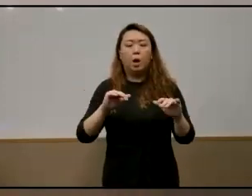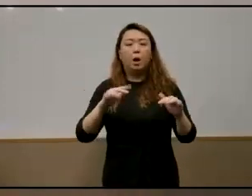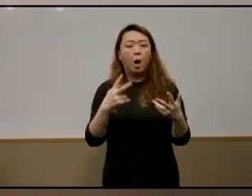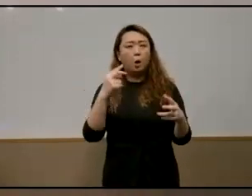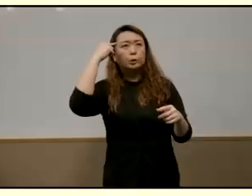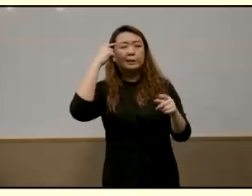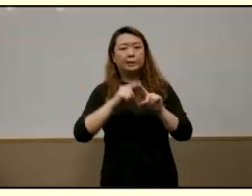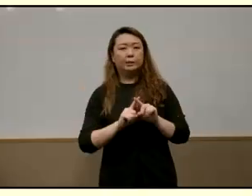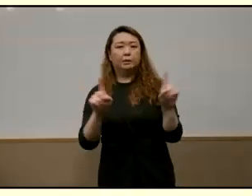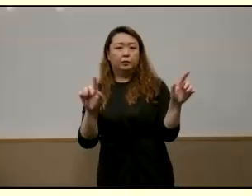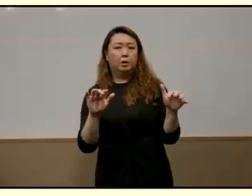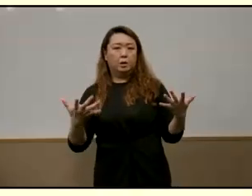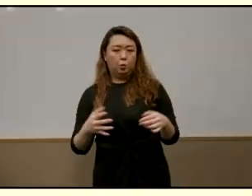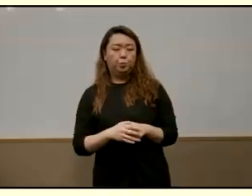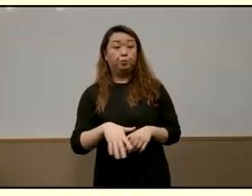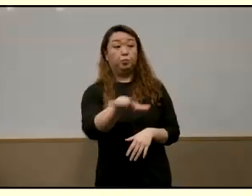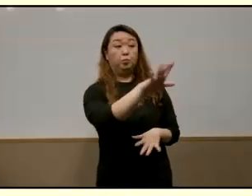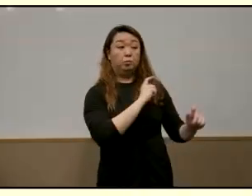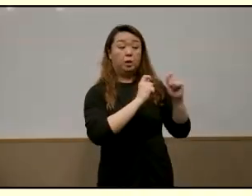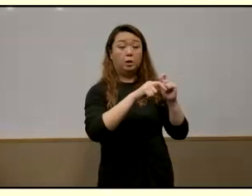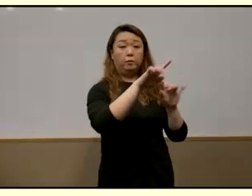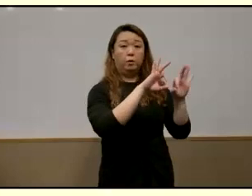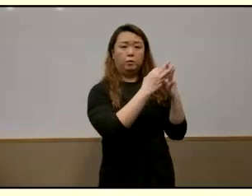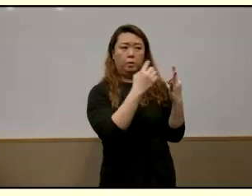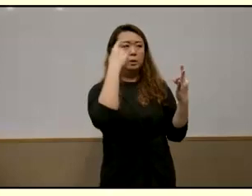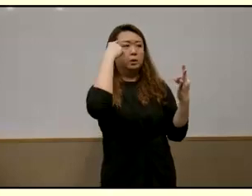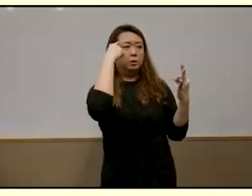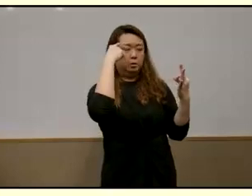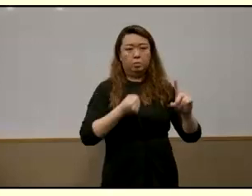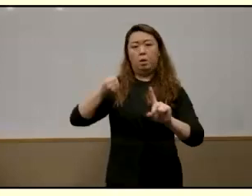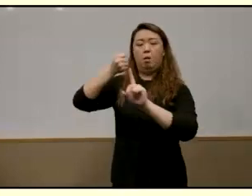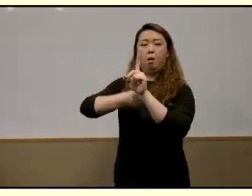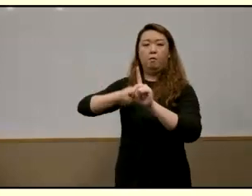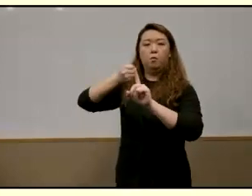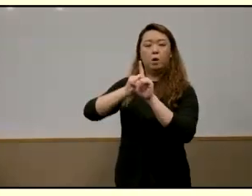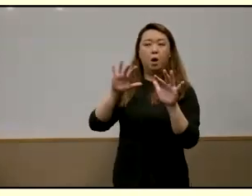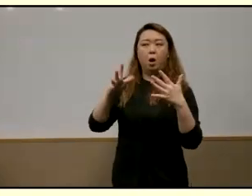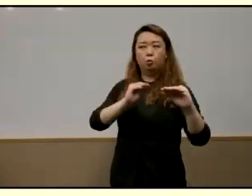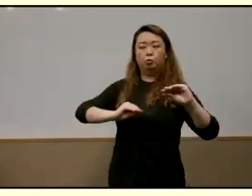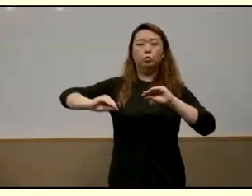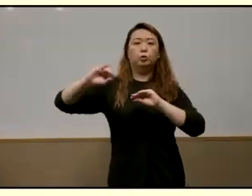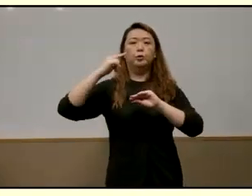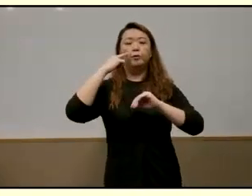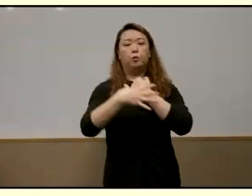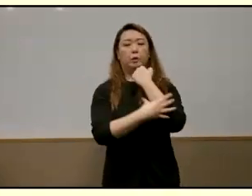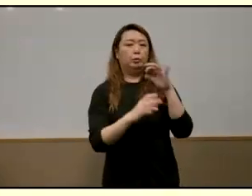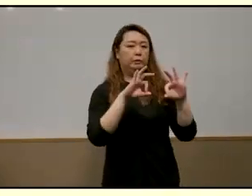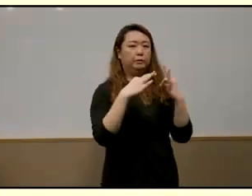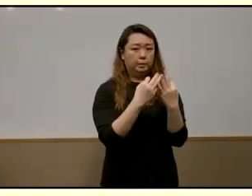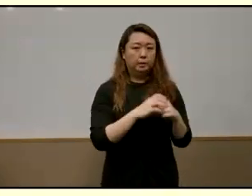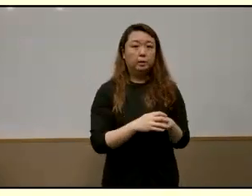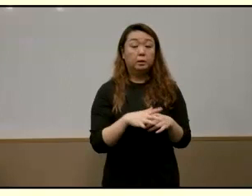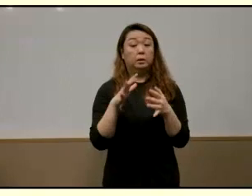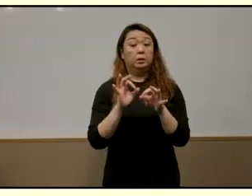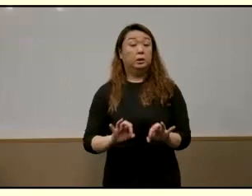so speaking to families has led me to advocate for a shift in how we frame the issue concerning disadvantaged families which is important because